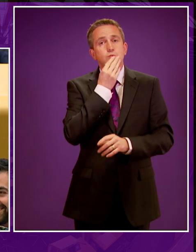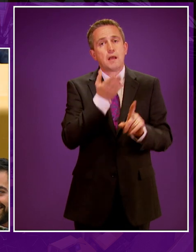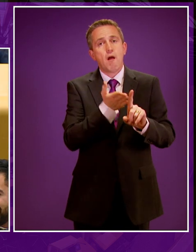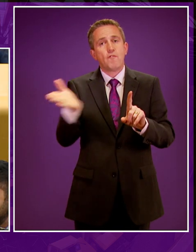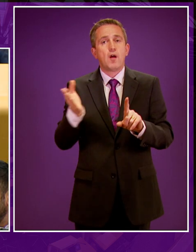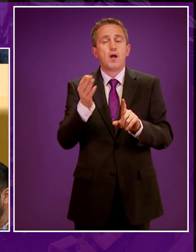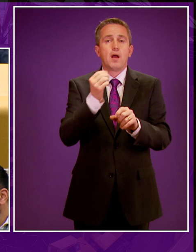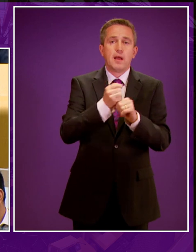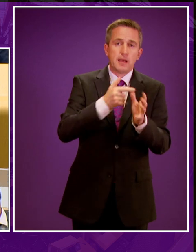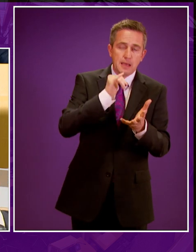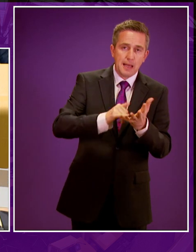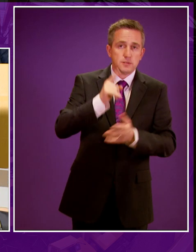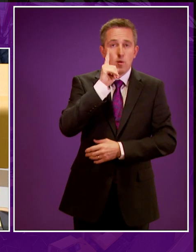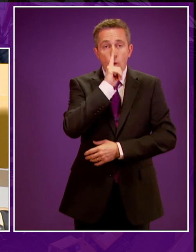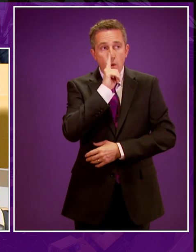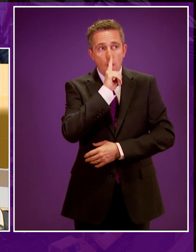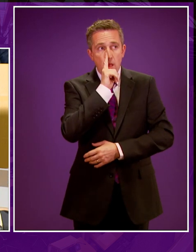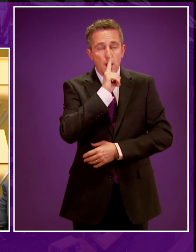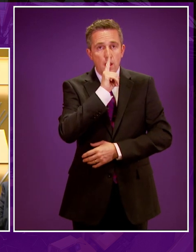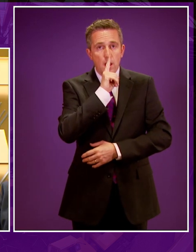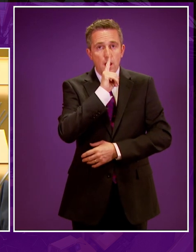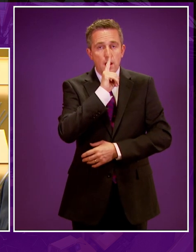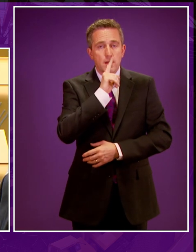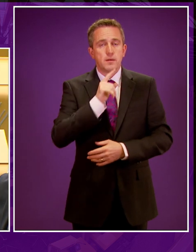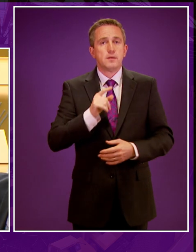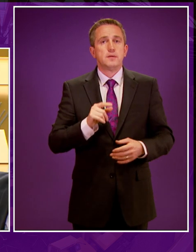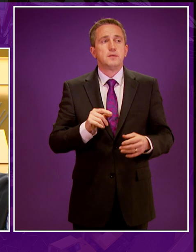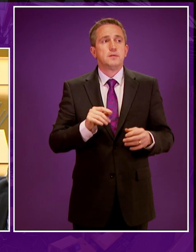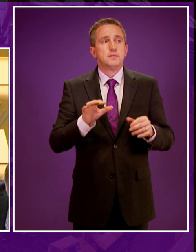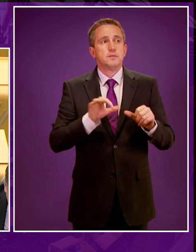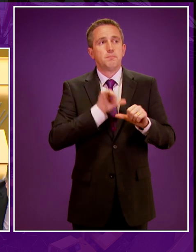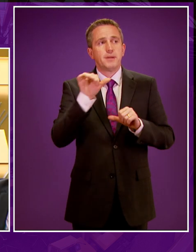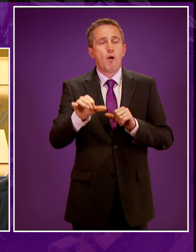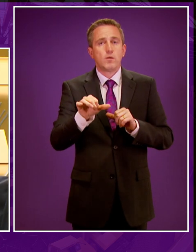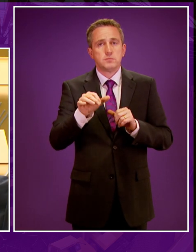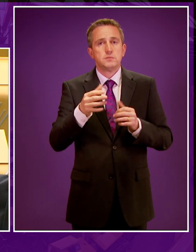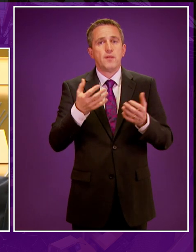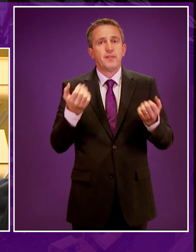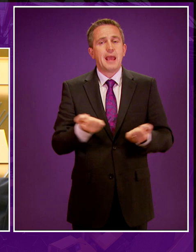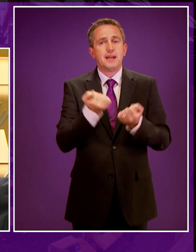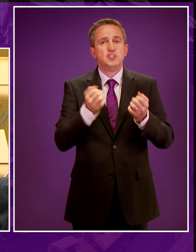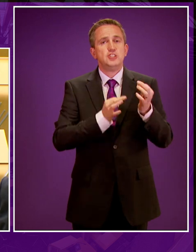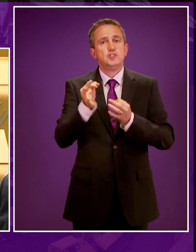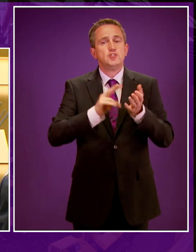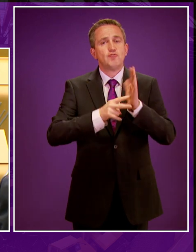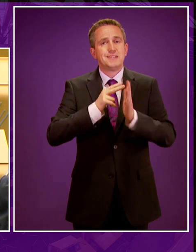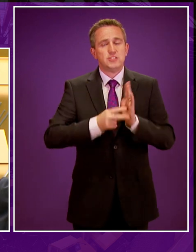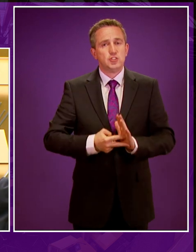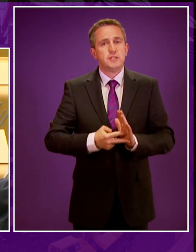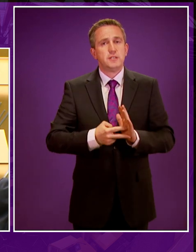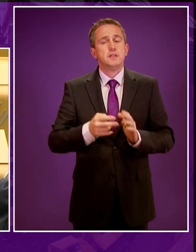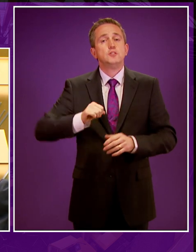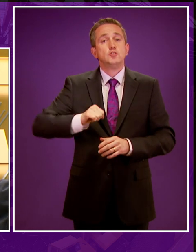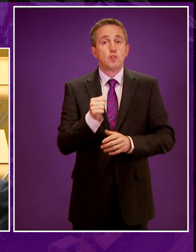high carbon energy. But looking beyond the energy strategy, Scotland's manufacturing